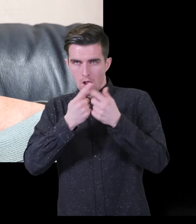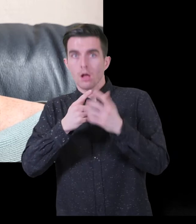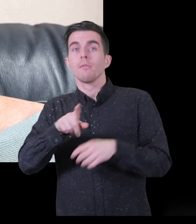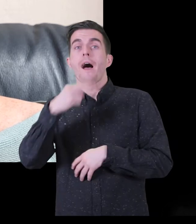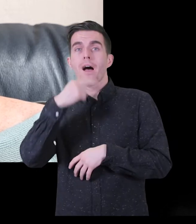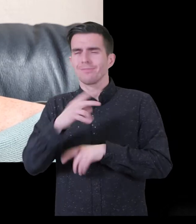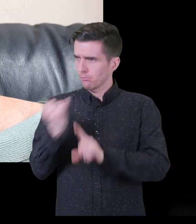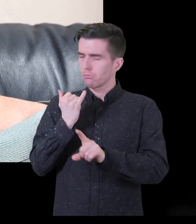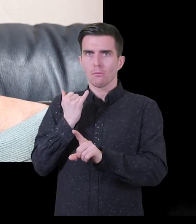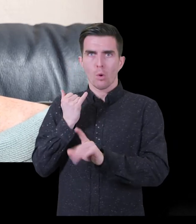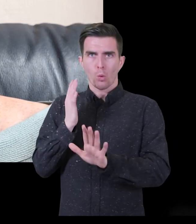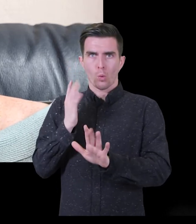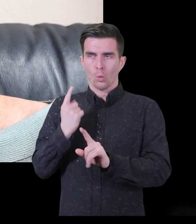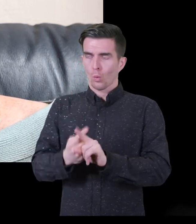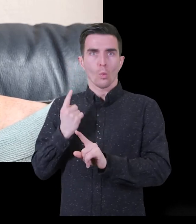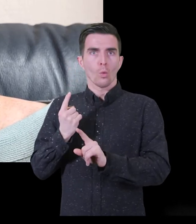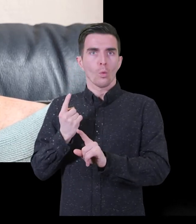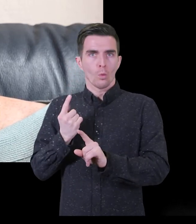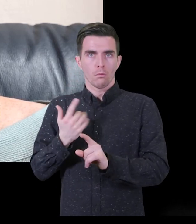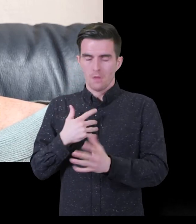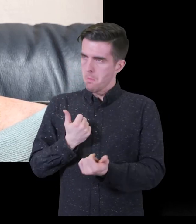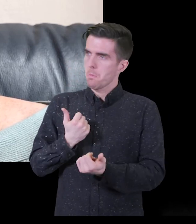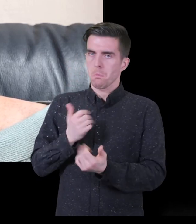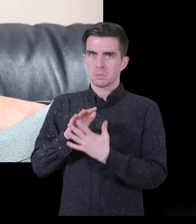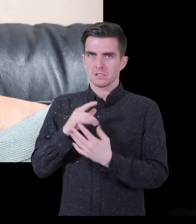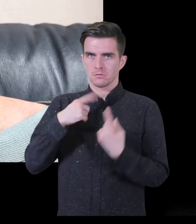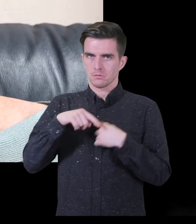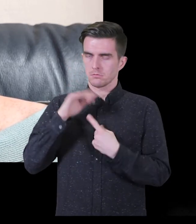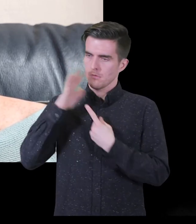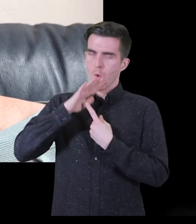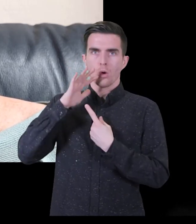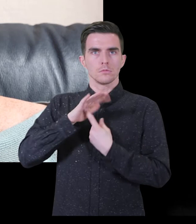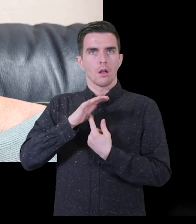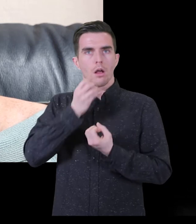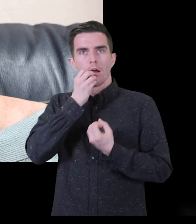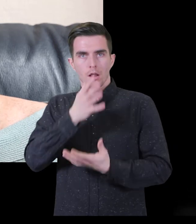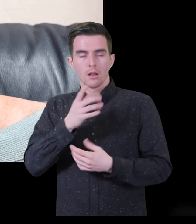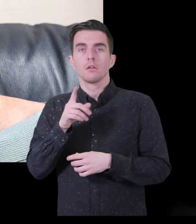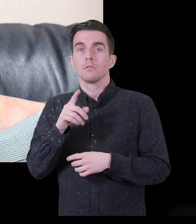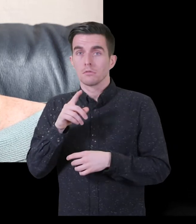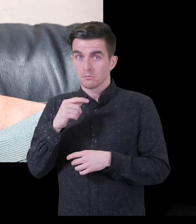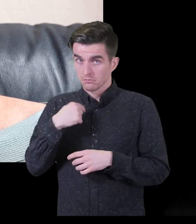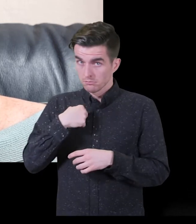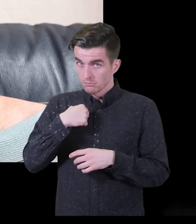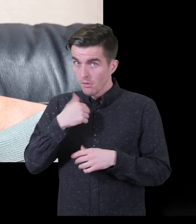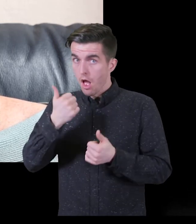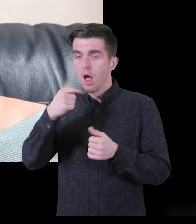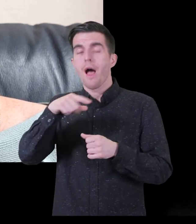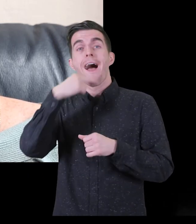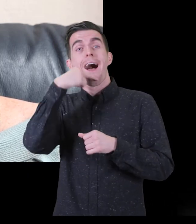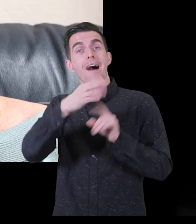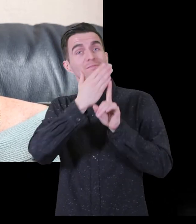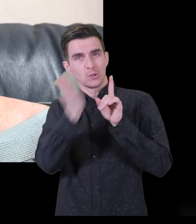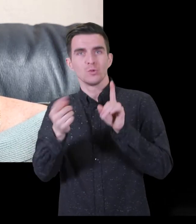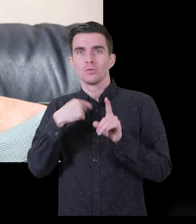us that morning she would make the referral and that afternoon we had a phone call from the sensory team who felt that this was a